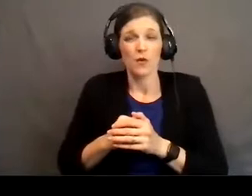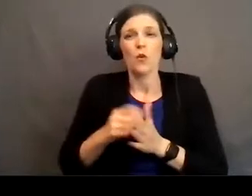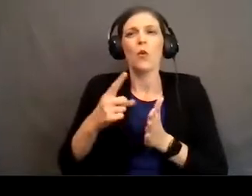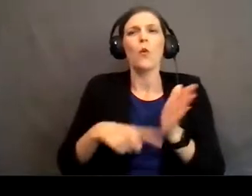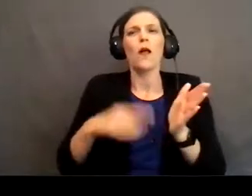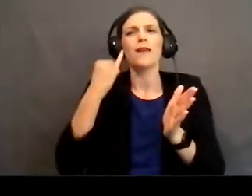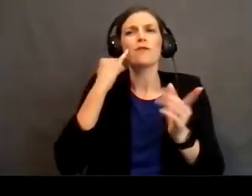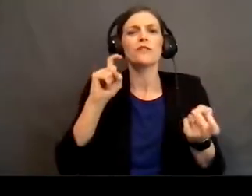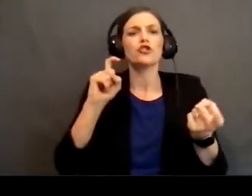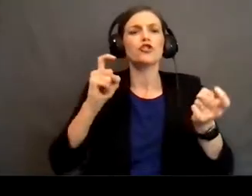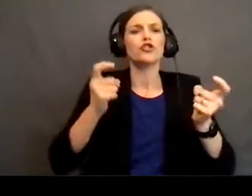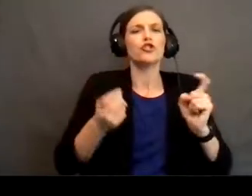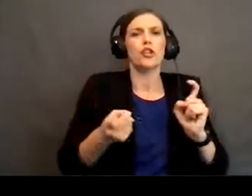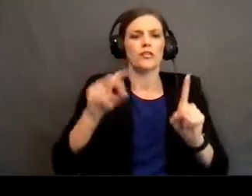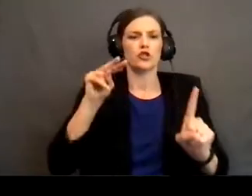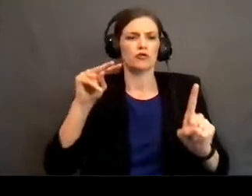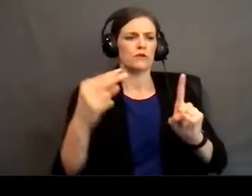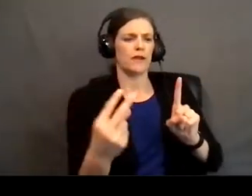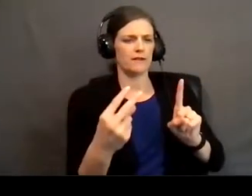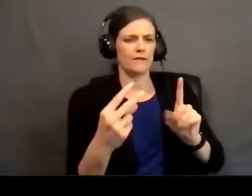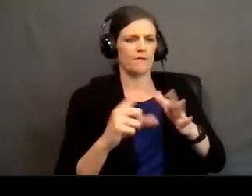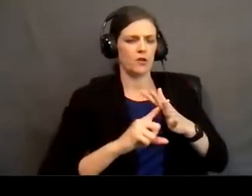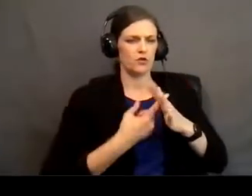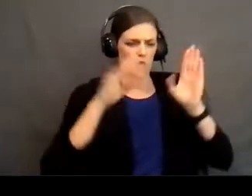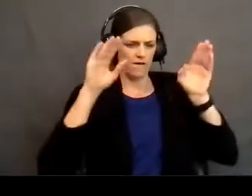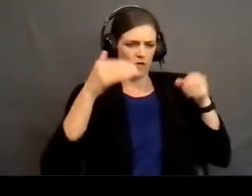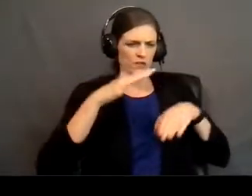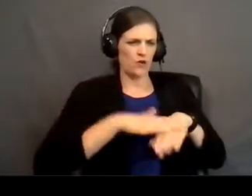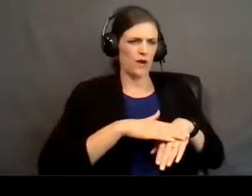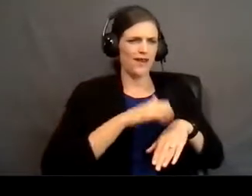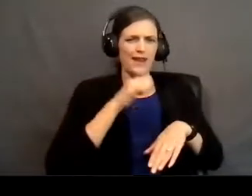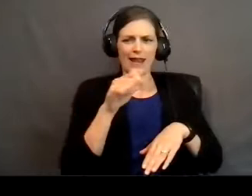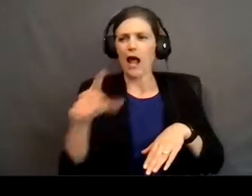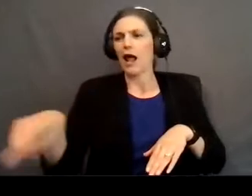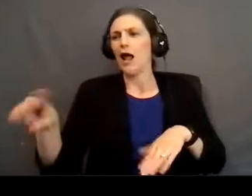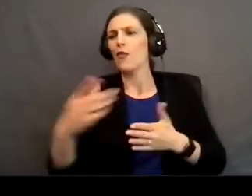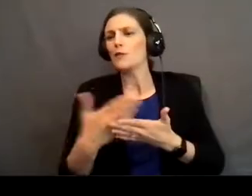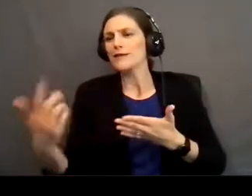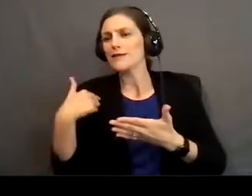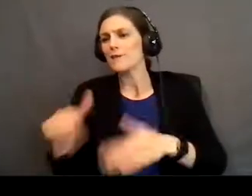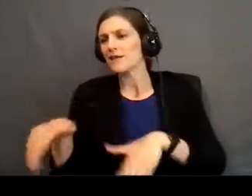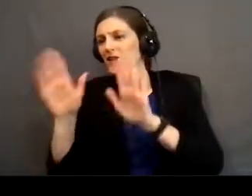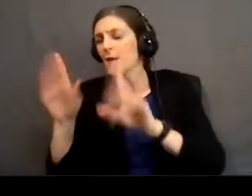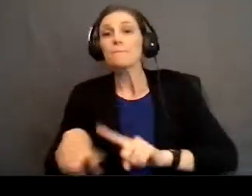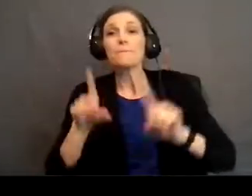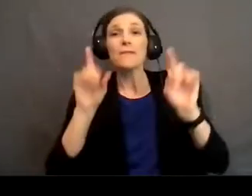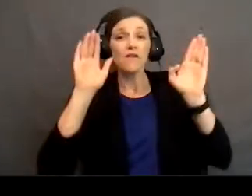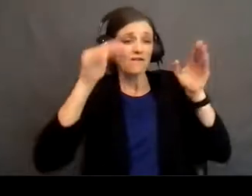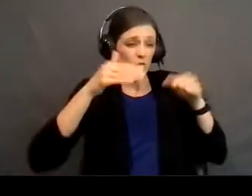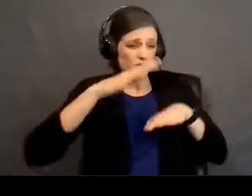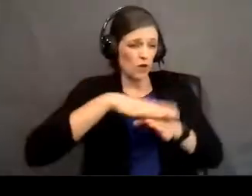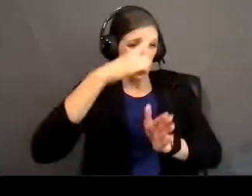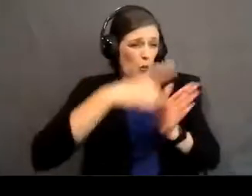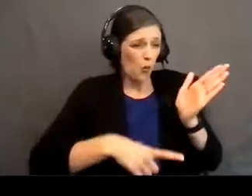changed our perspective and we started to focus not on the things that we have to give up, but we focus on what God